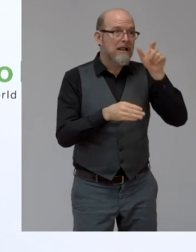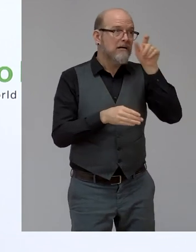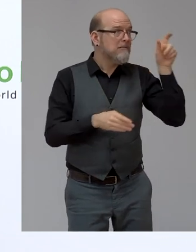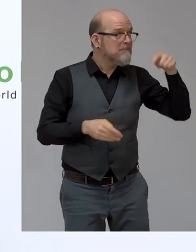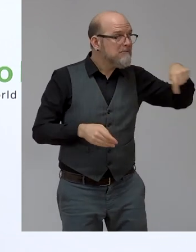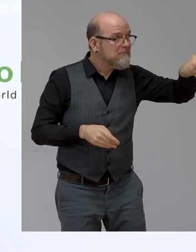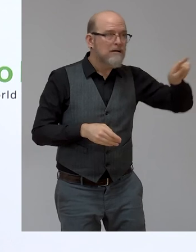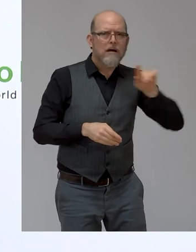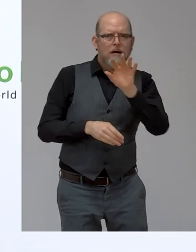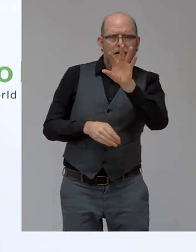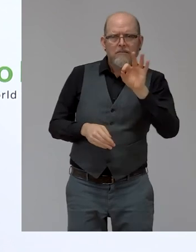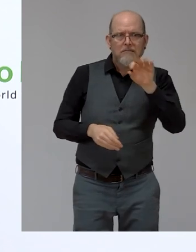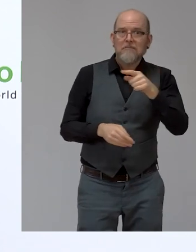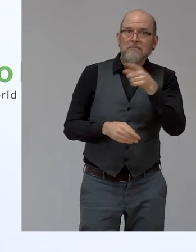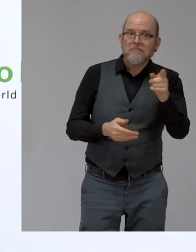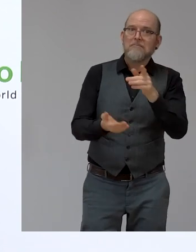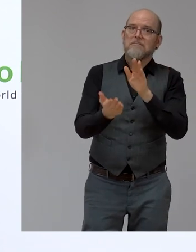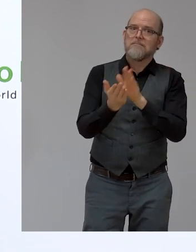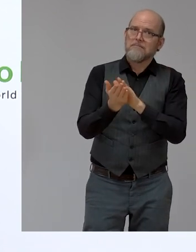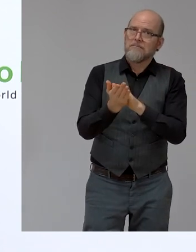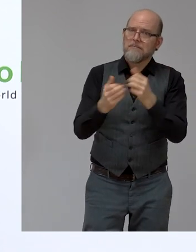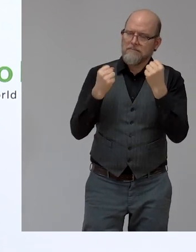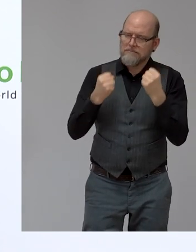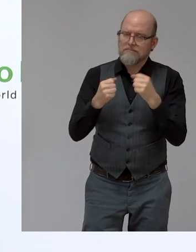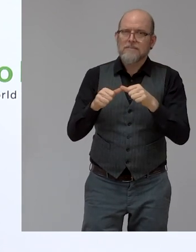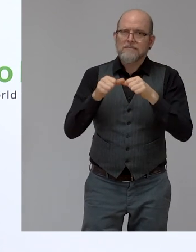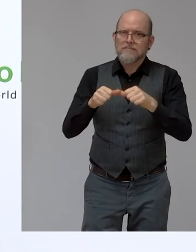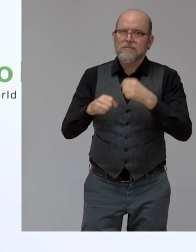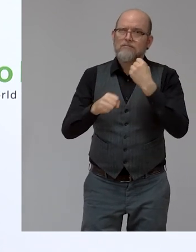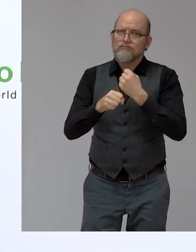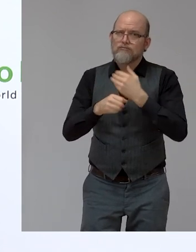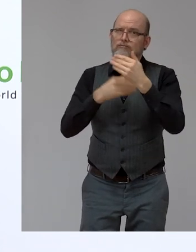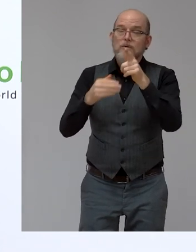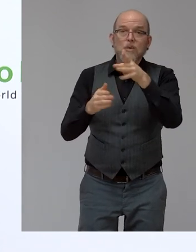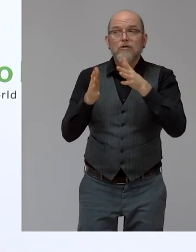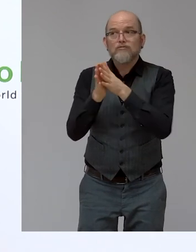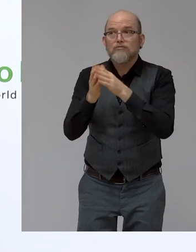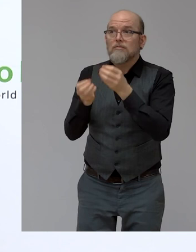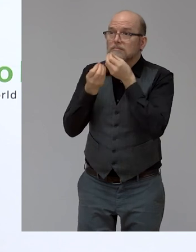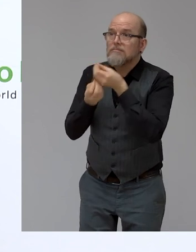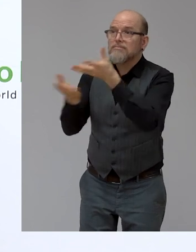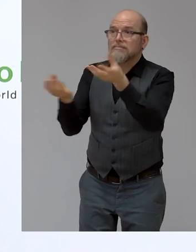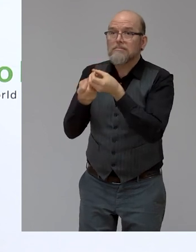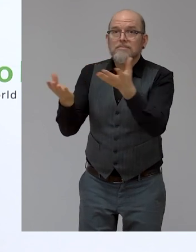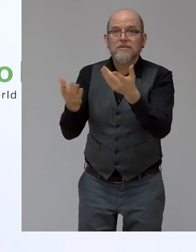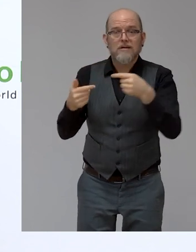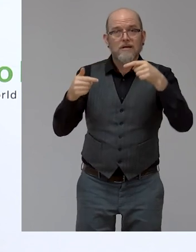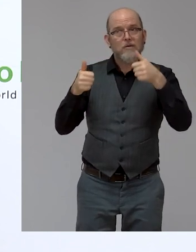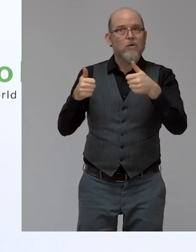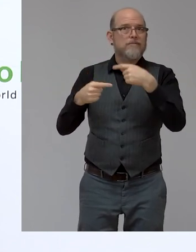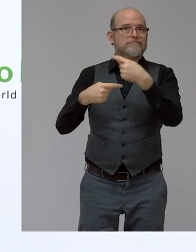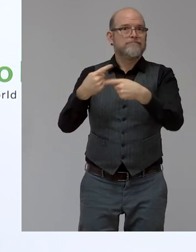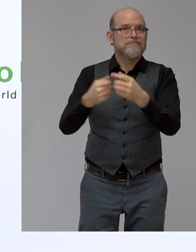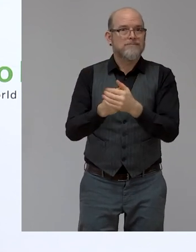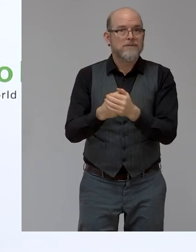please keep up the good work, uh, and spread the gospel. I think we should, uh, really talk about it. Uh, also promote this, uh, not only